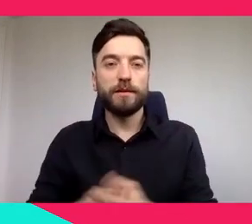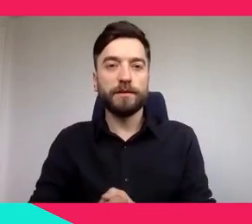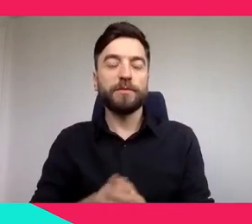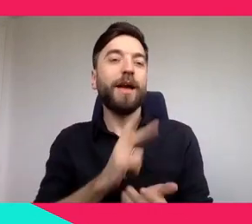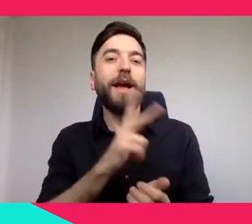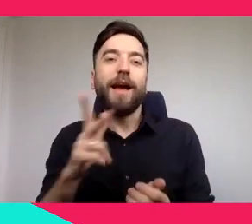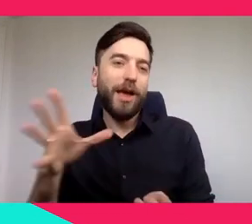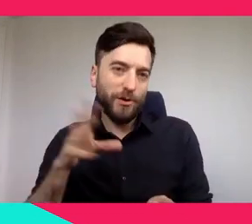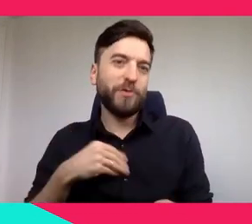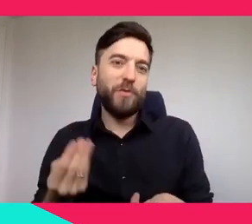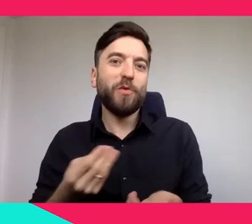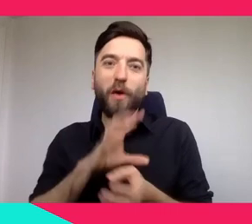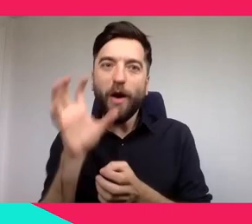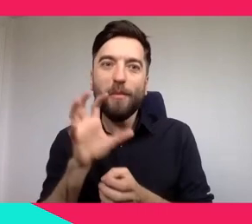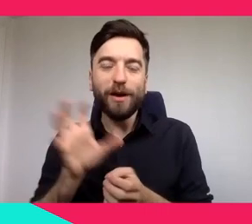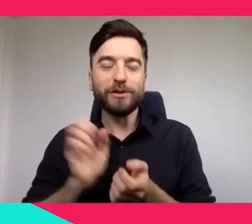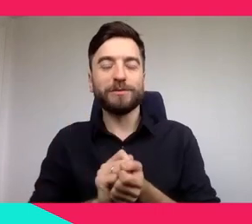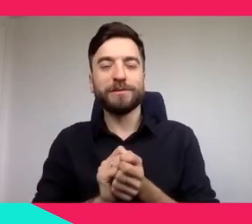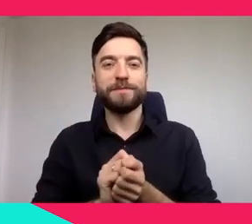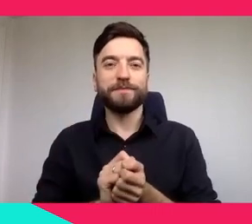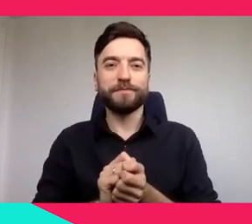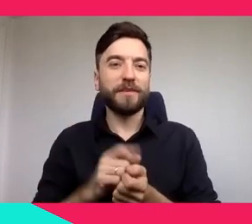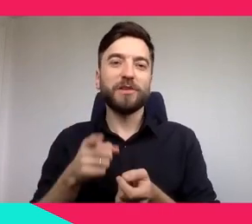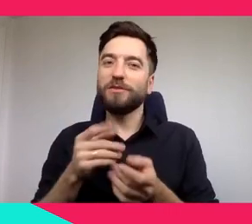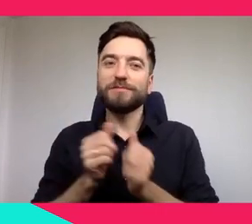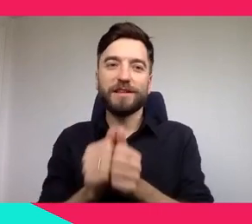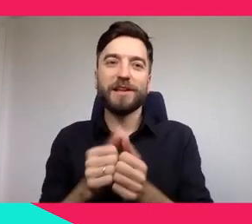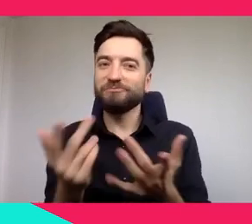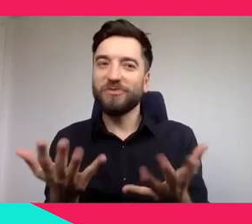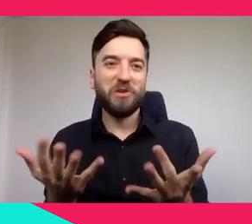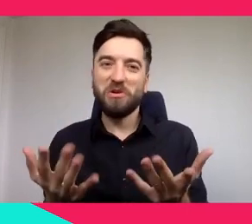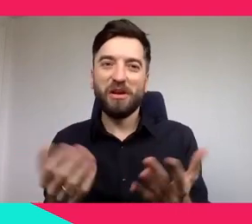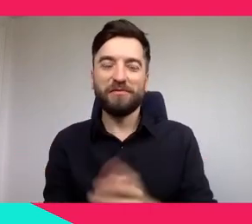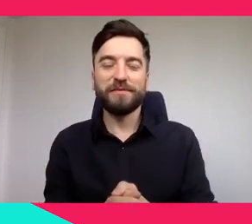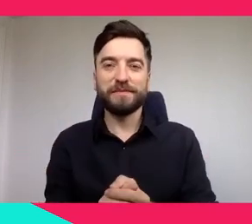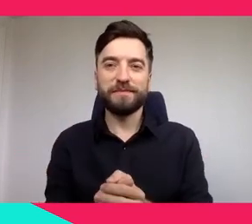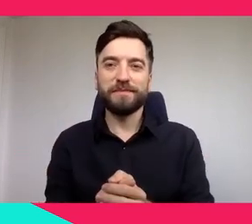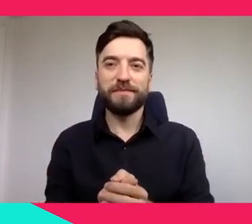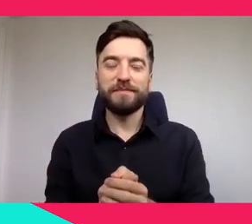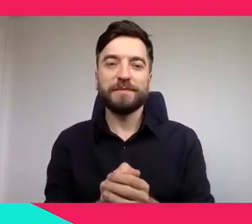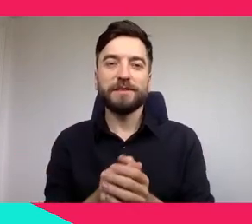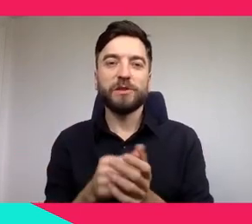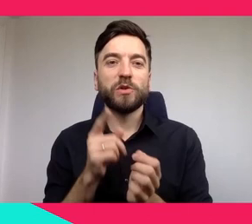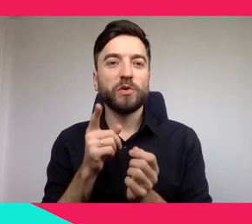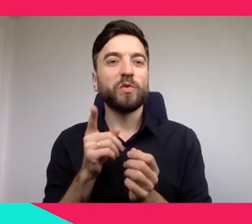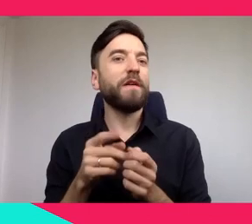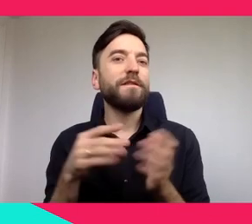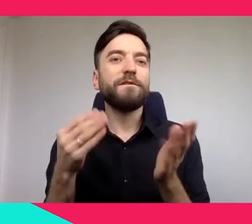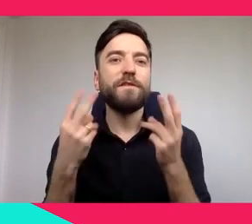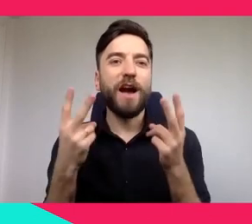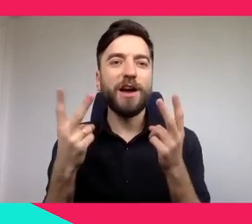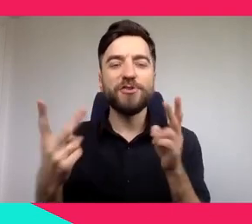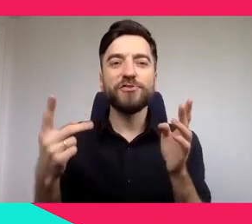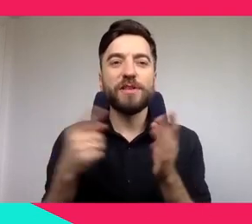it's definitely not an easy task. What they choose to exhibit and how is really a never-ending process